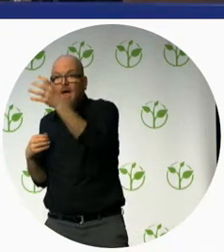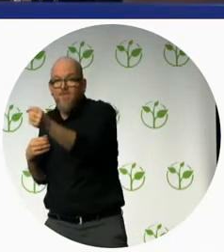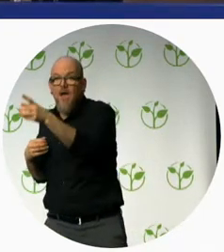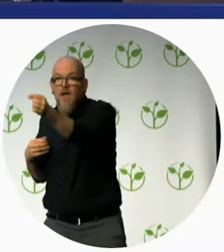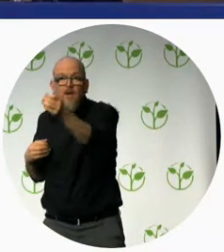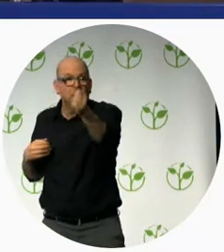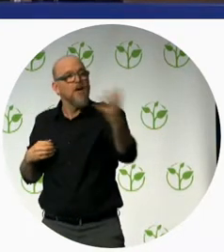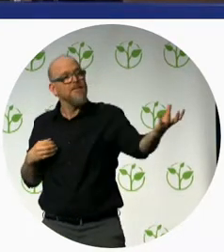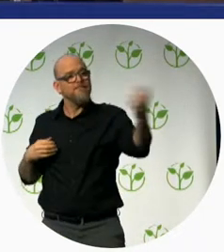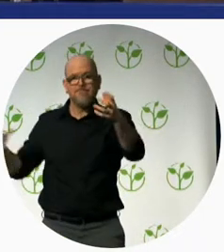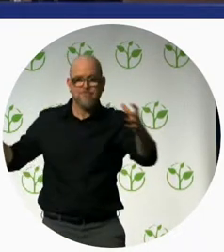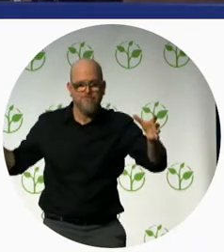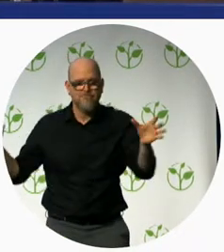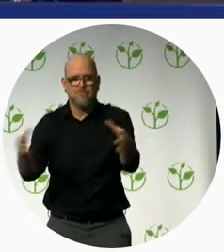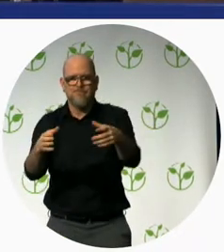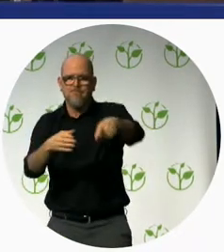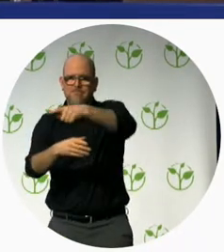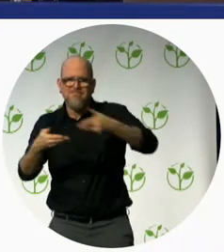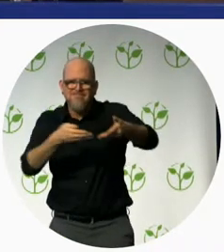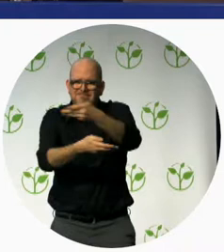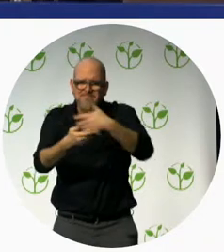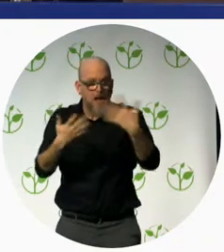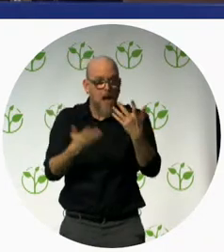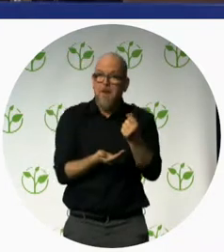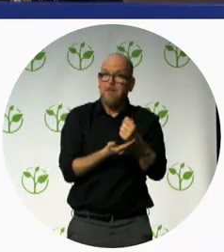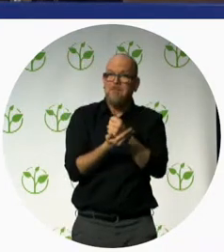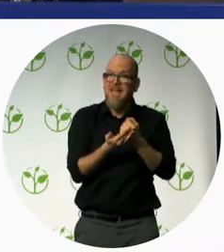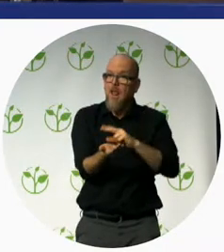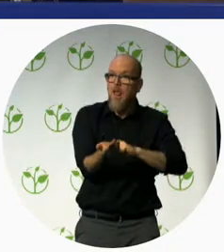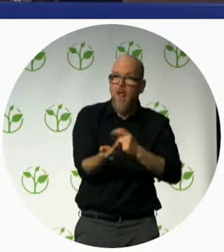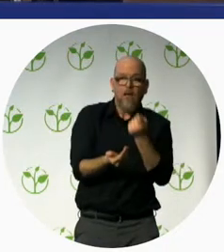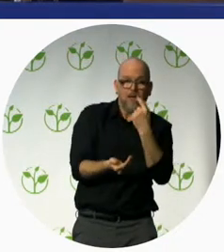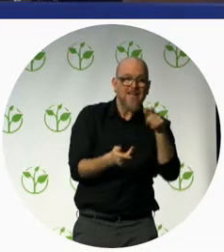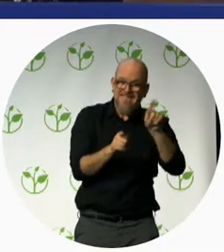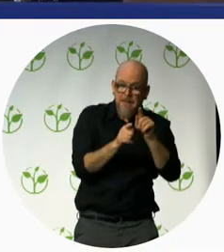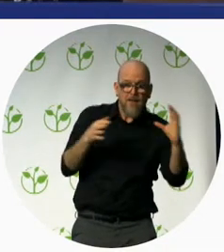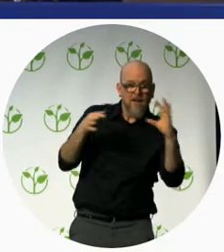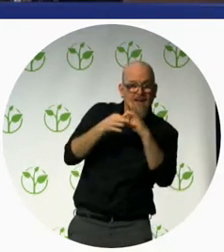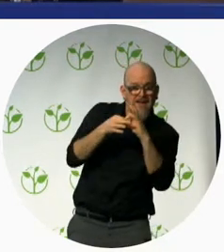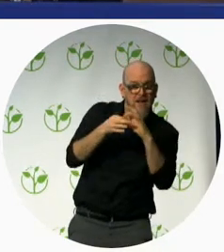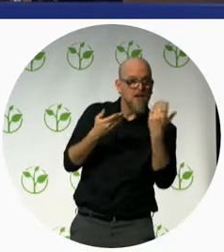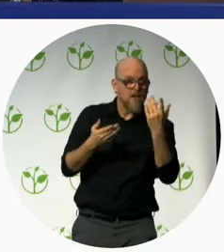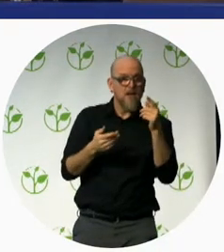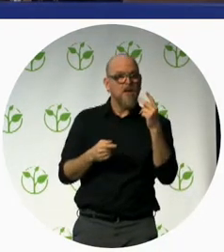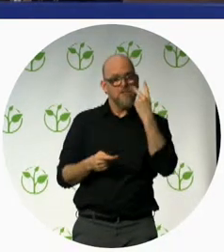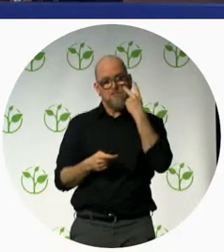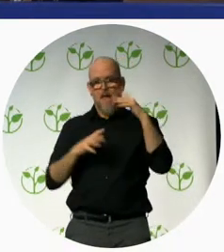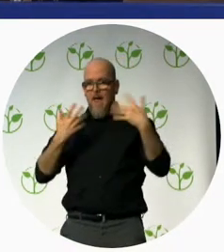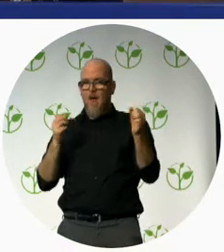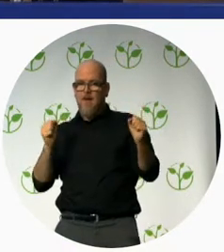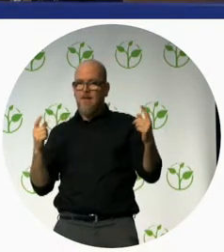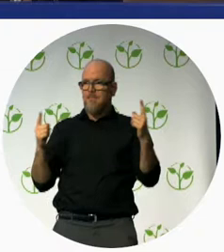services to remote areas in Bangladesh and also we are expanding into assistive device